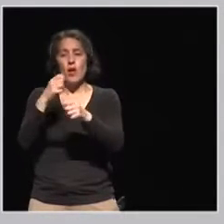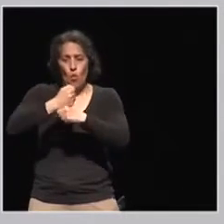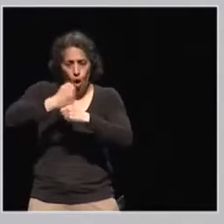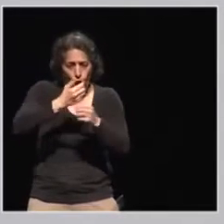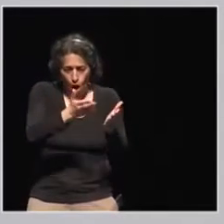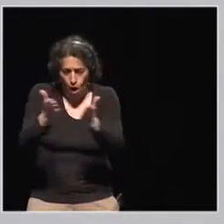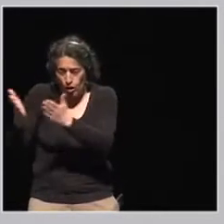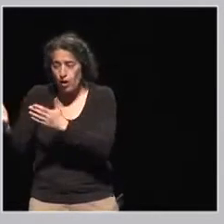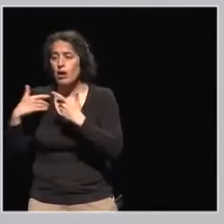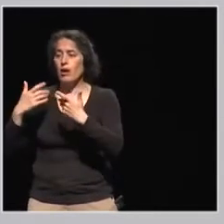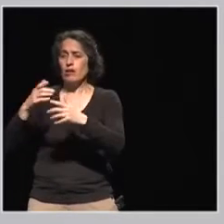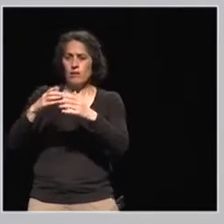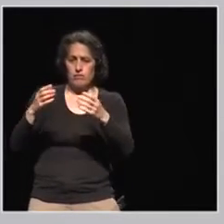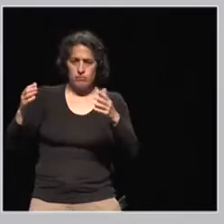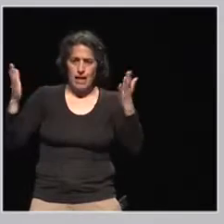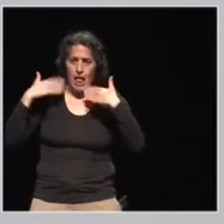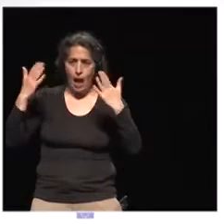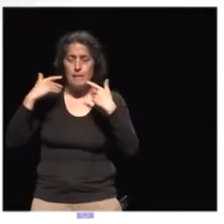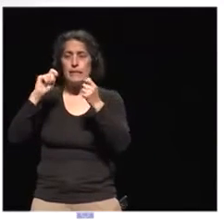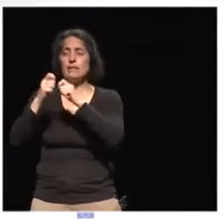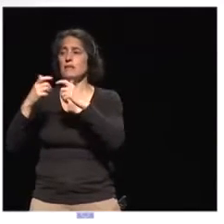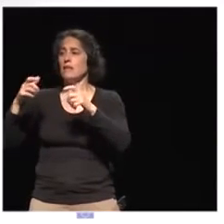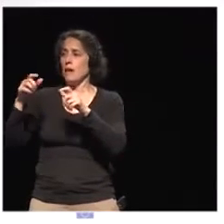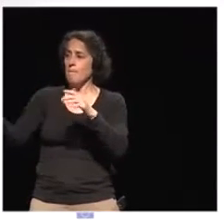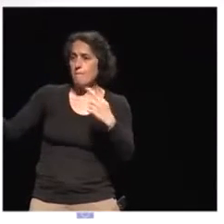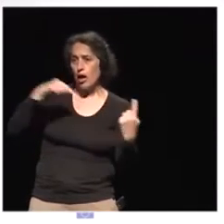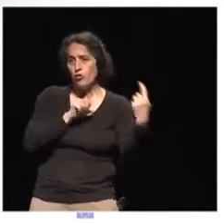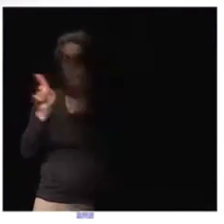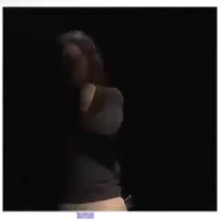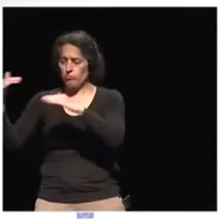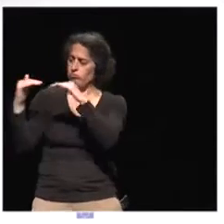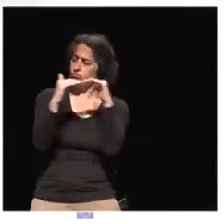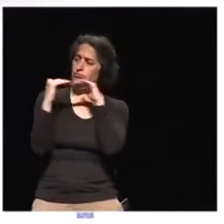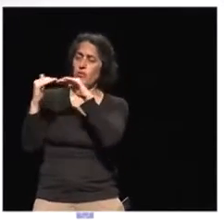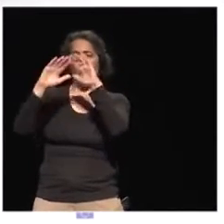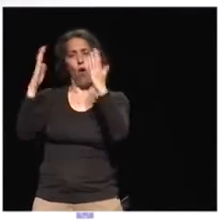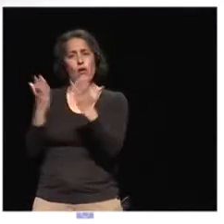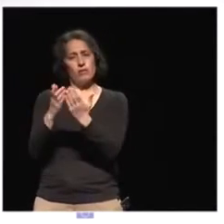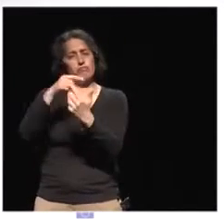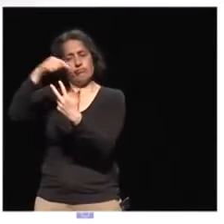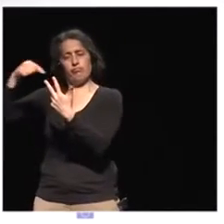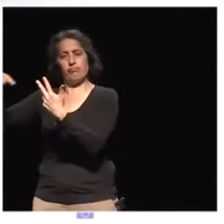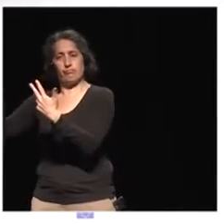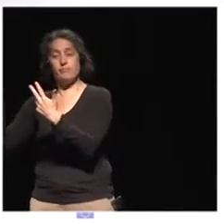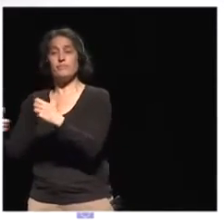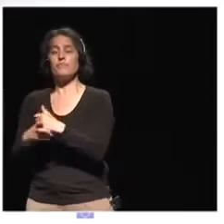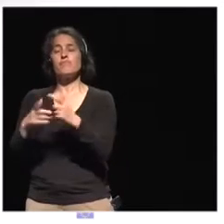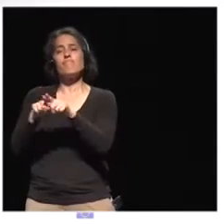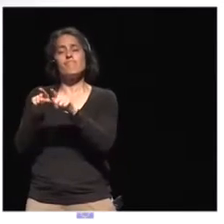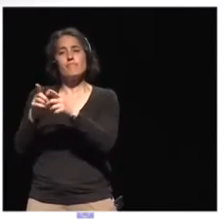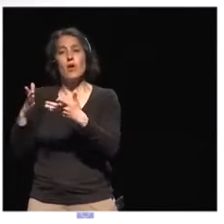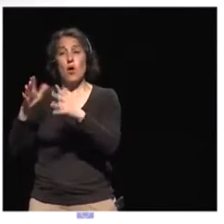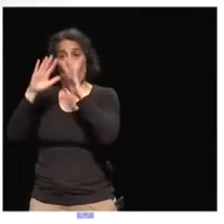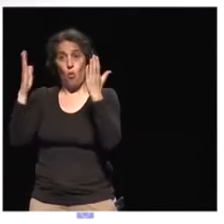migration. I think these are among the most relevant concerns we have. It is a contribution to change.